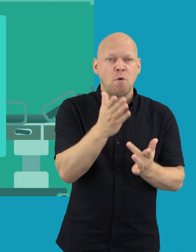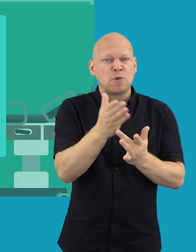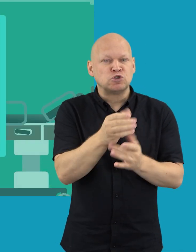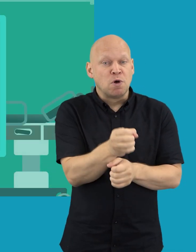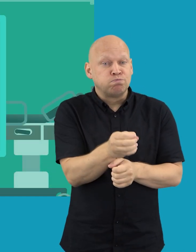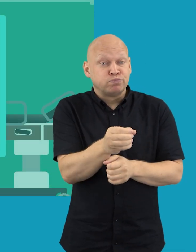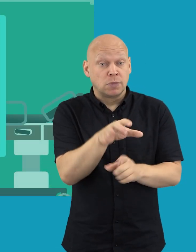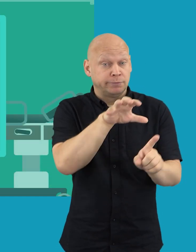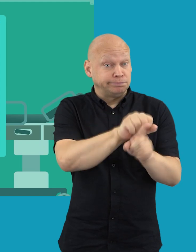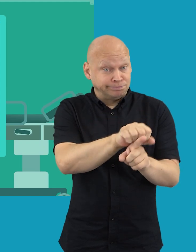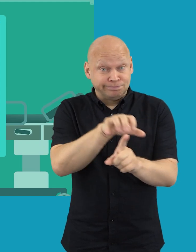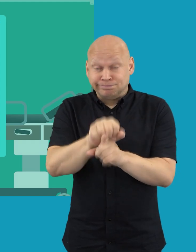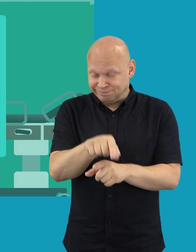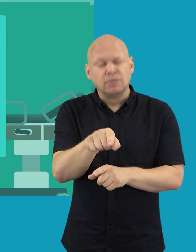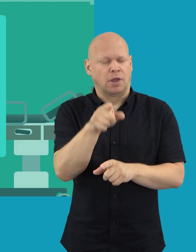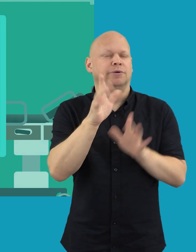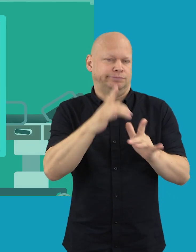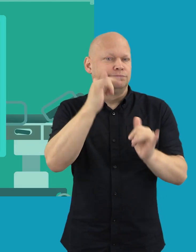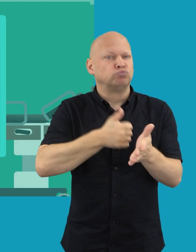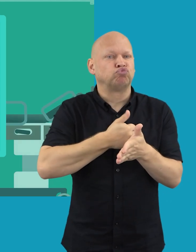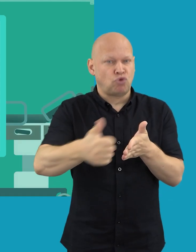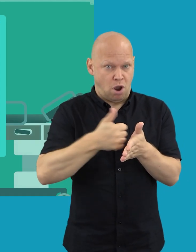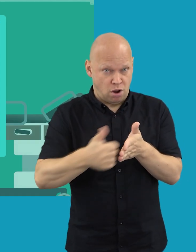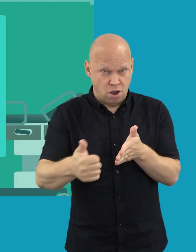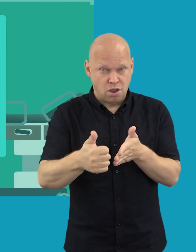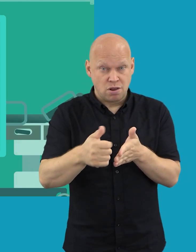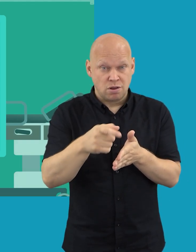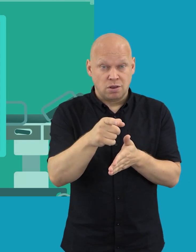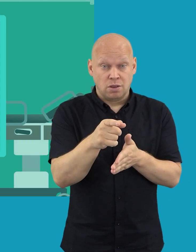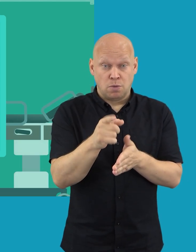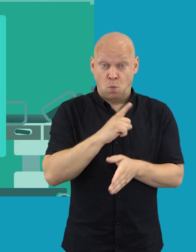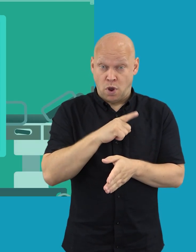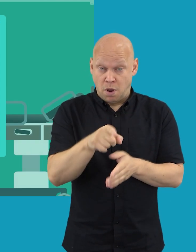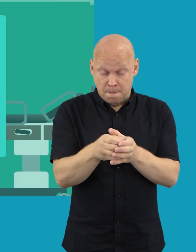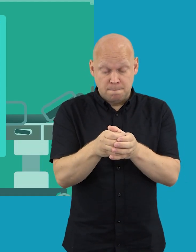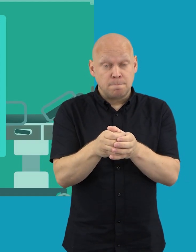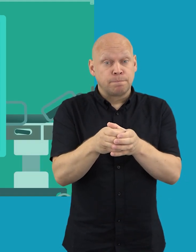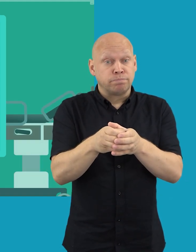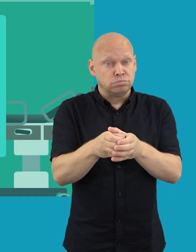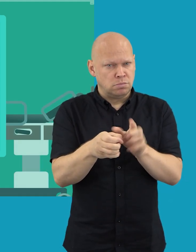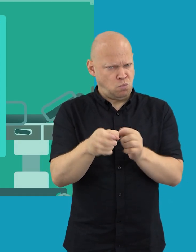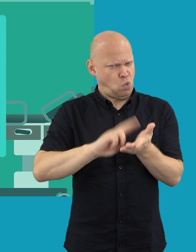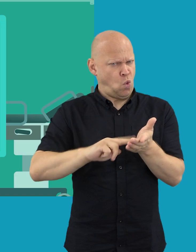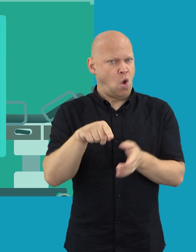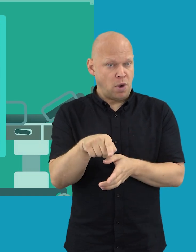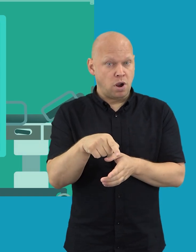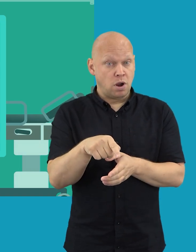aneurysm is found, it will need to be checked regularly. This is because your aorta is a little bigger than normal.